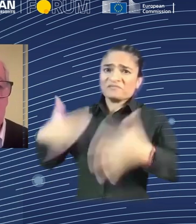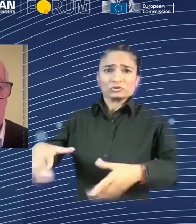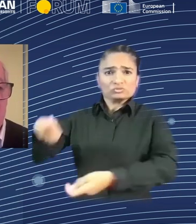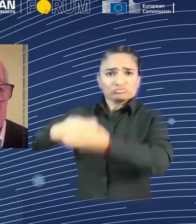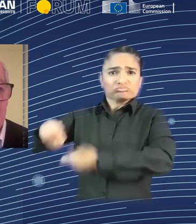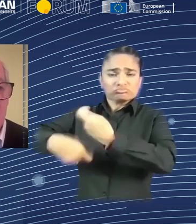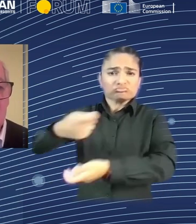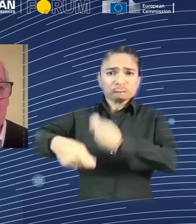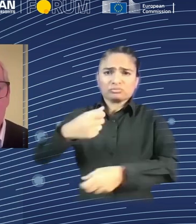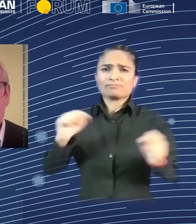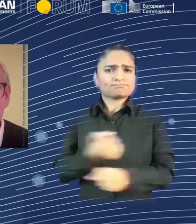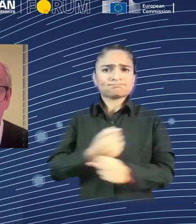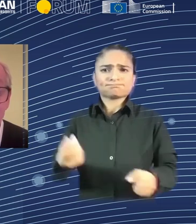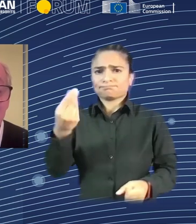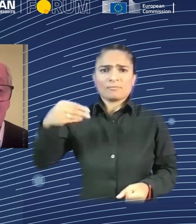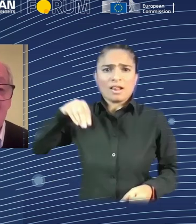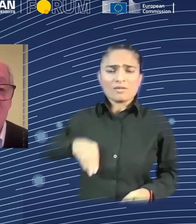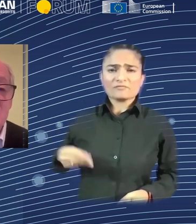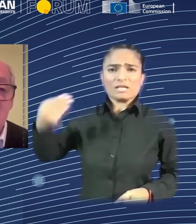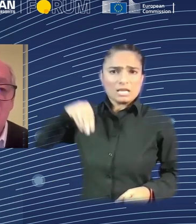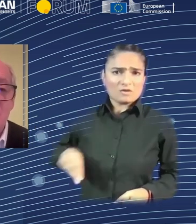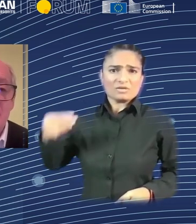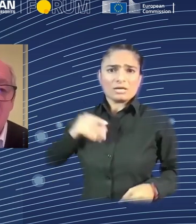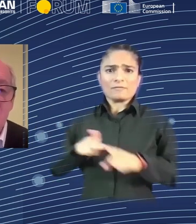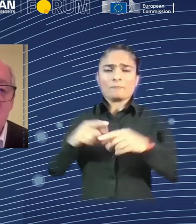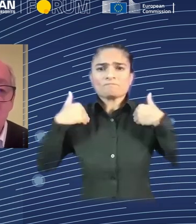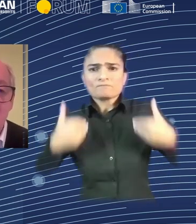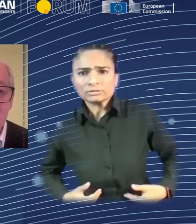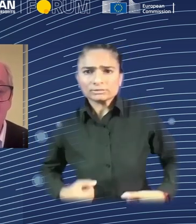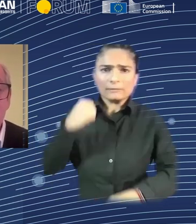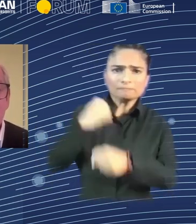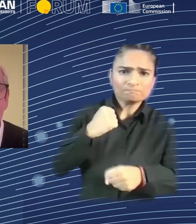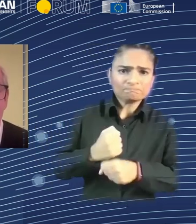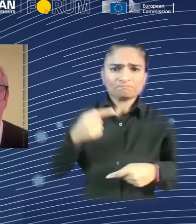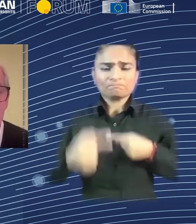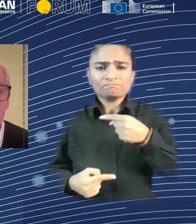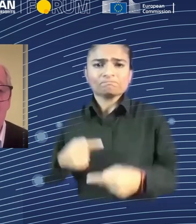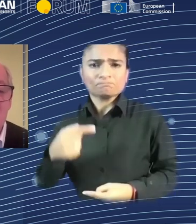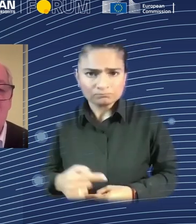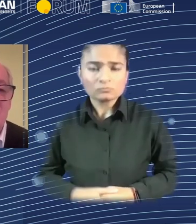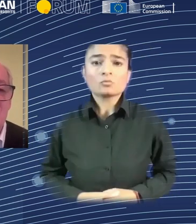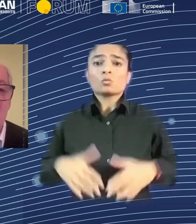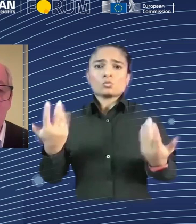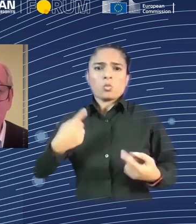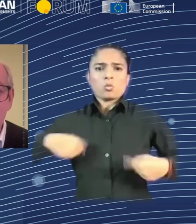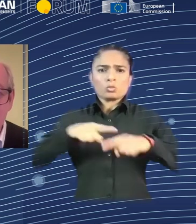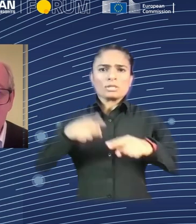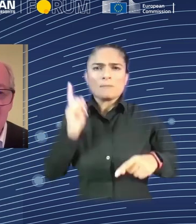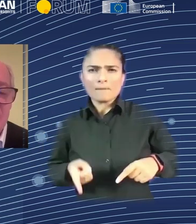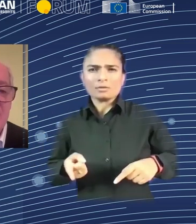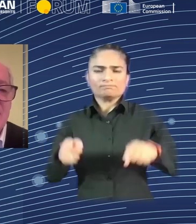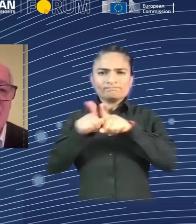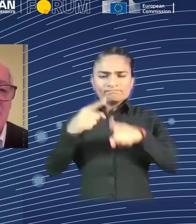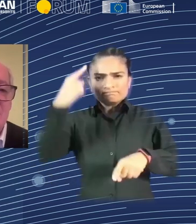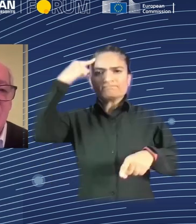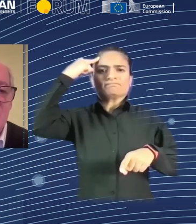with routine mental labor. we're already seeing, for example, that freelance copywriting wages are dropping dramatically